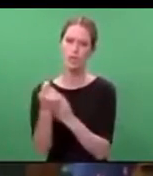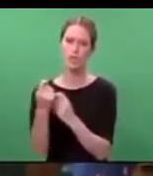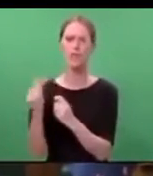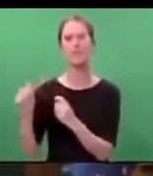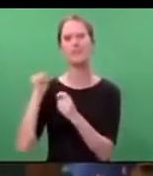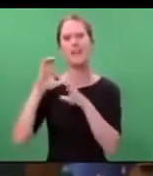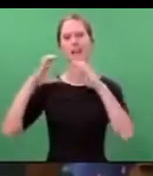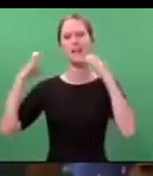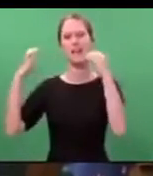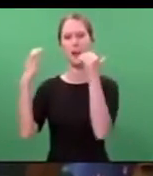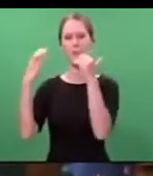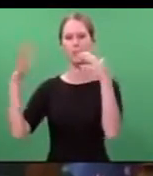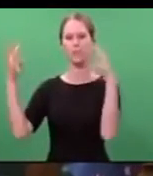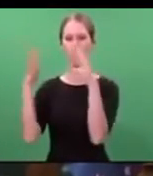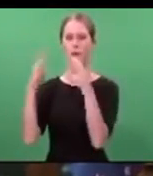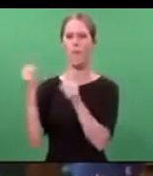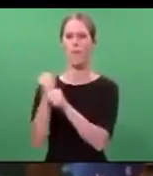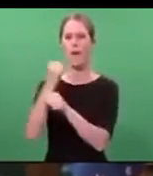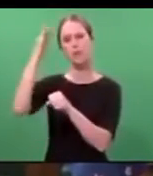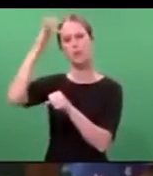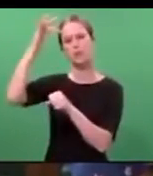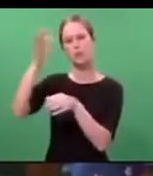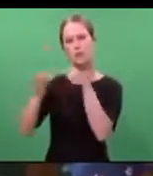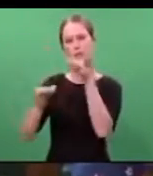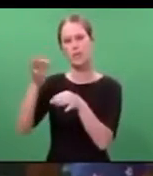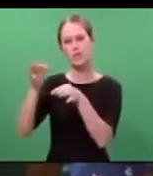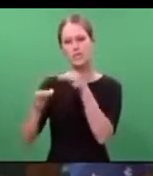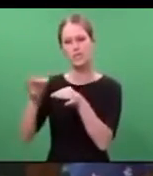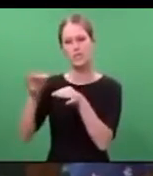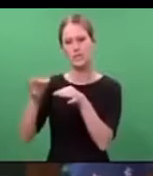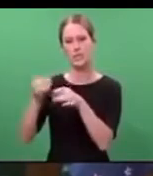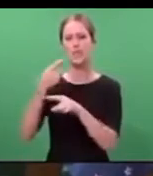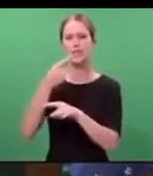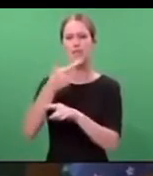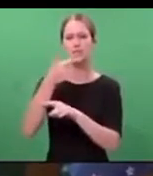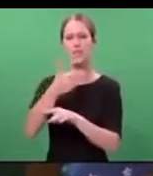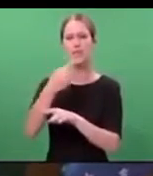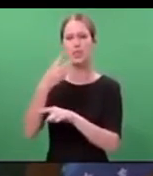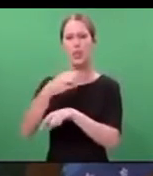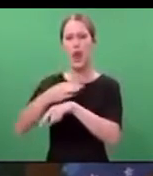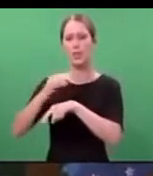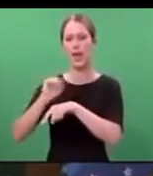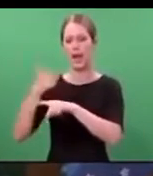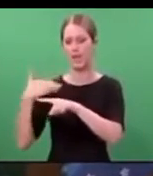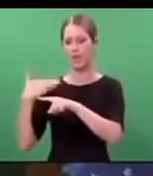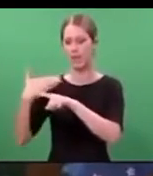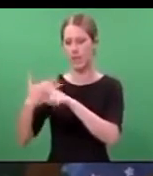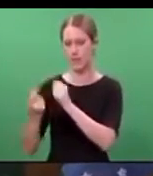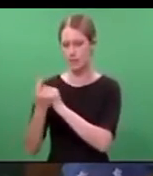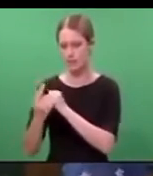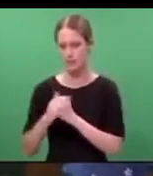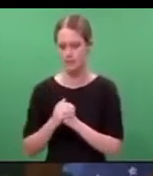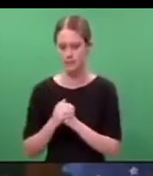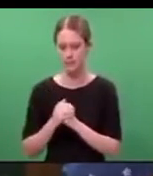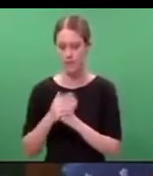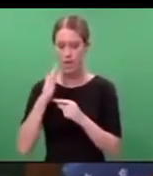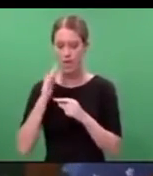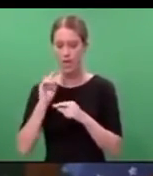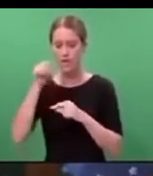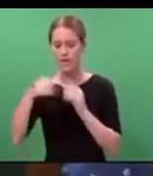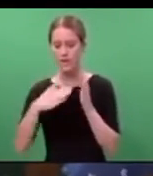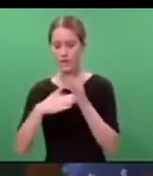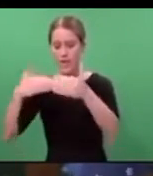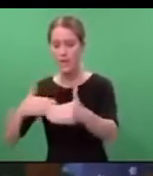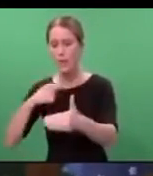yesterday and made in-principle decisions, 72 hours after the attack. Before we meet again next